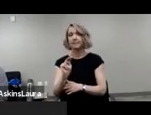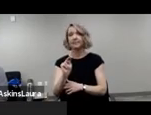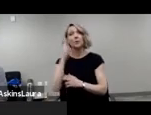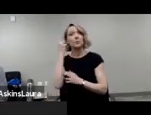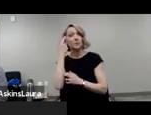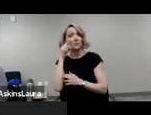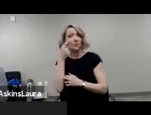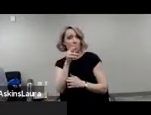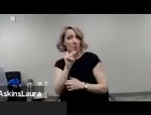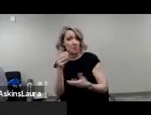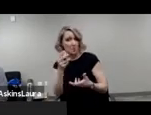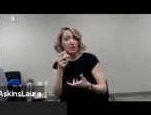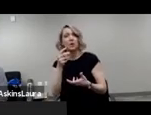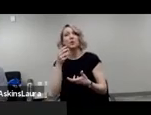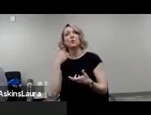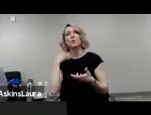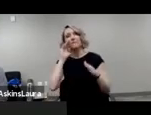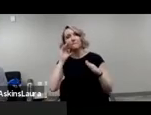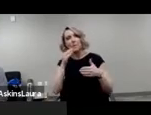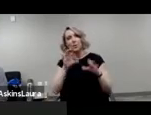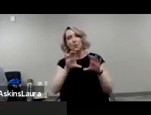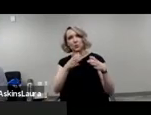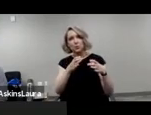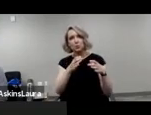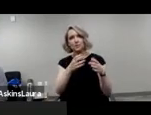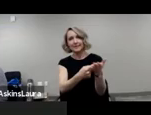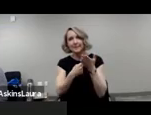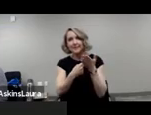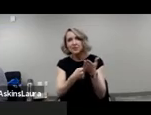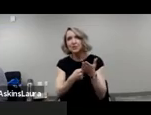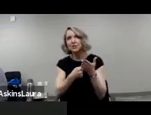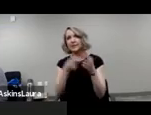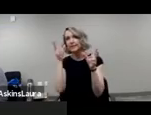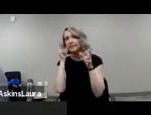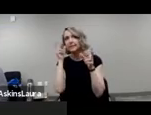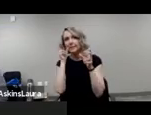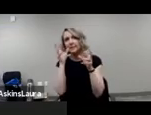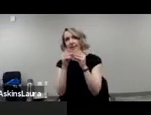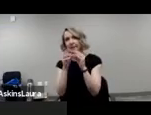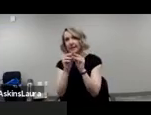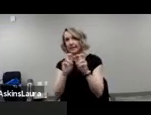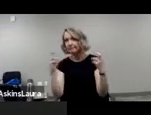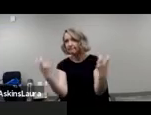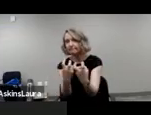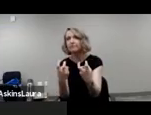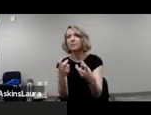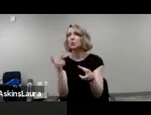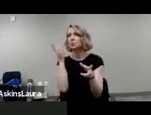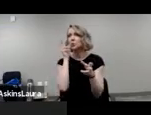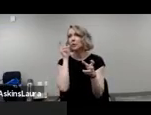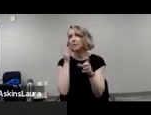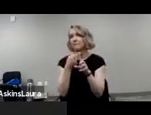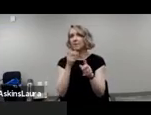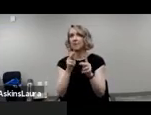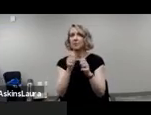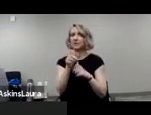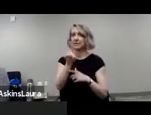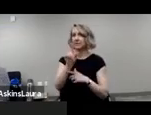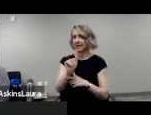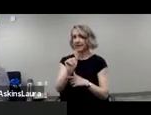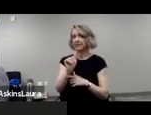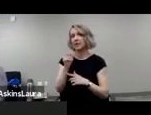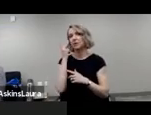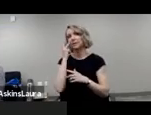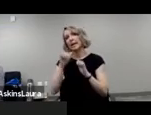conduct focus groups and listening sessions to hear from people with disabilities about the U.S. Census and how they participate